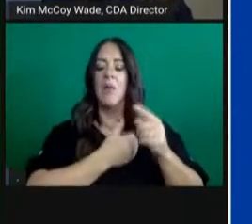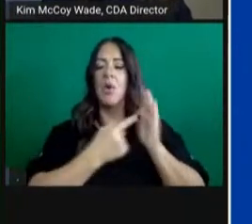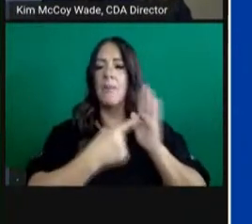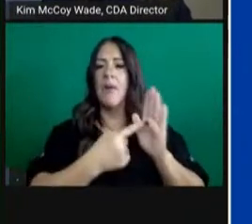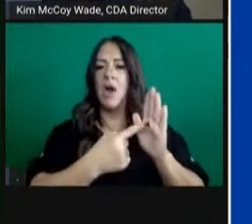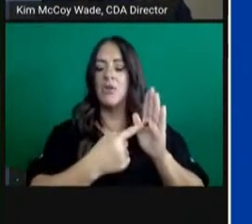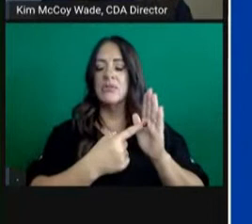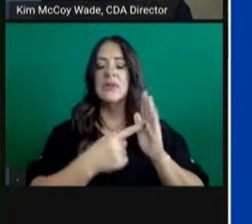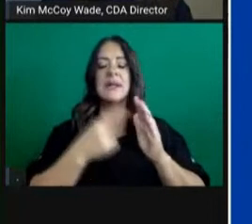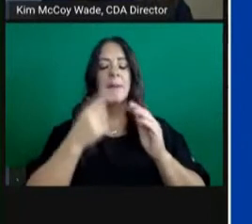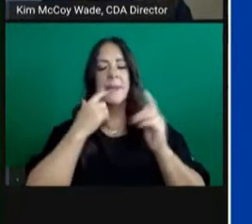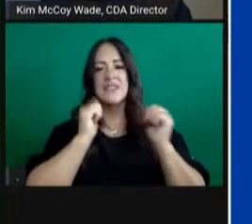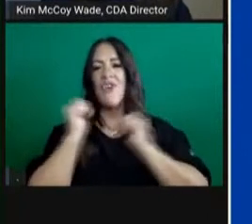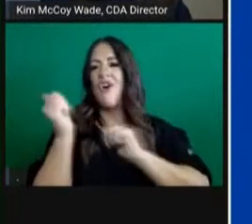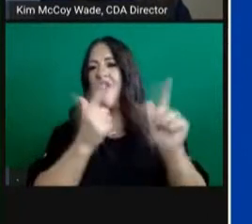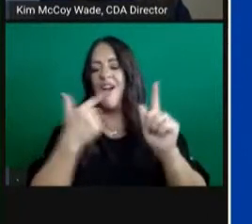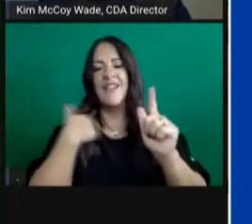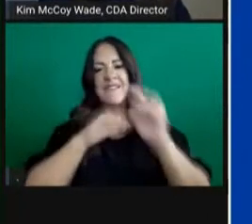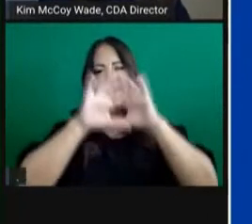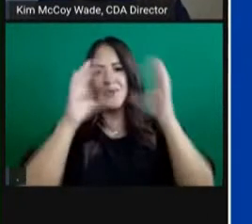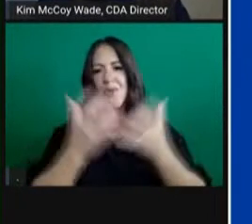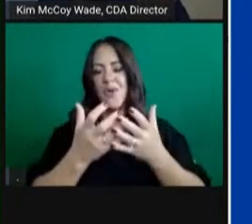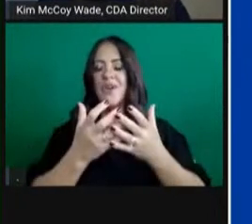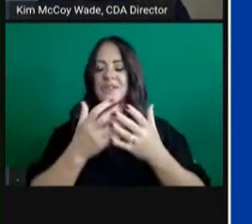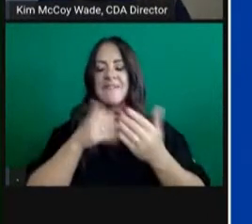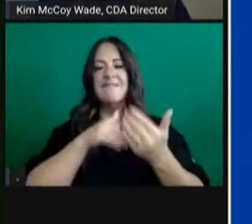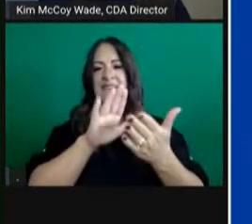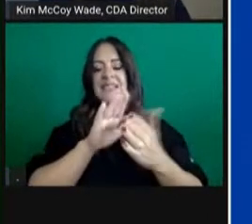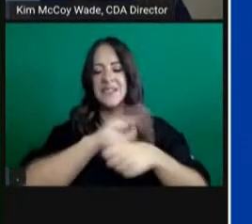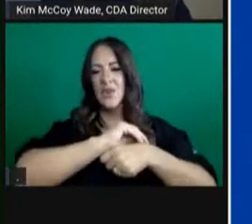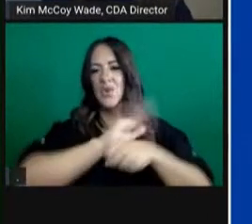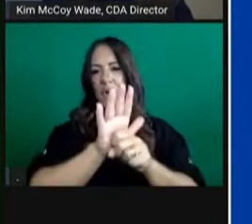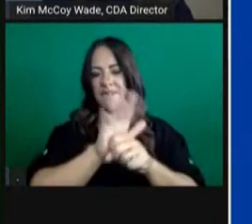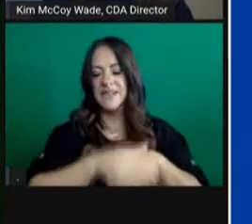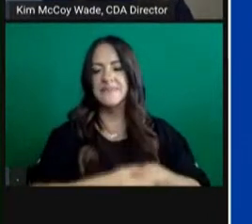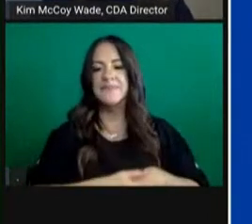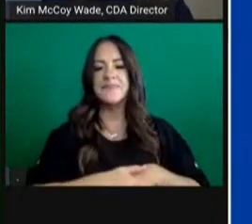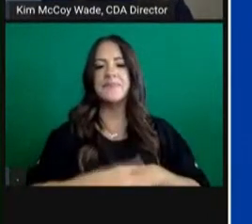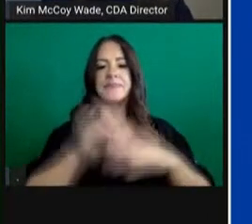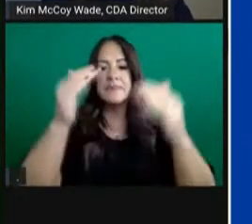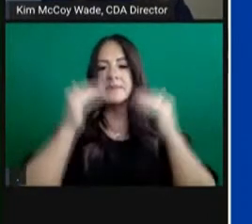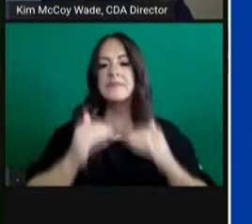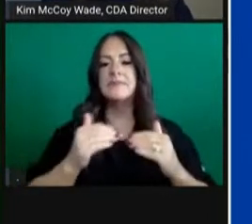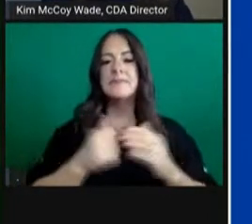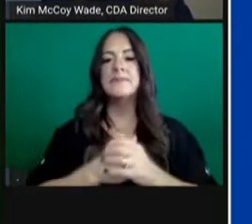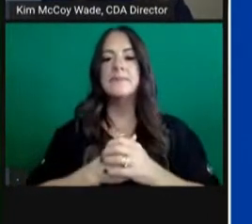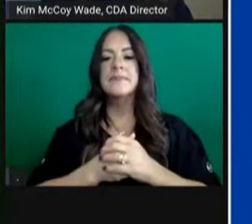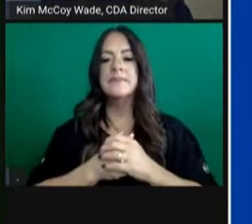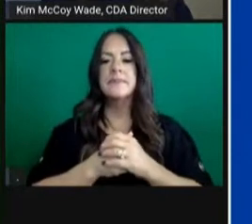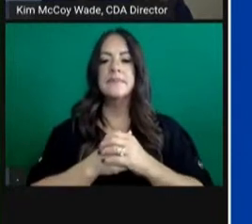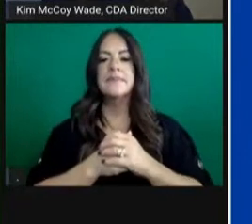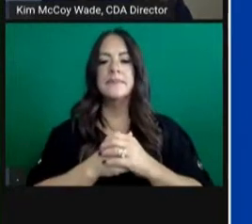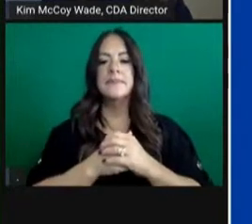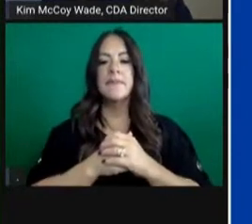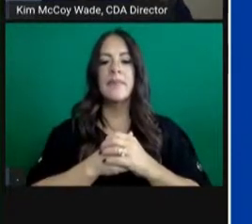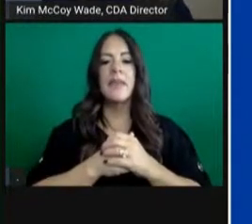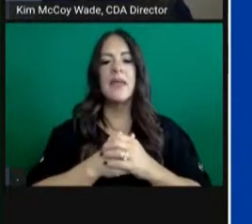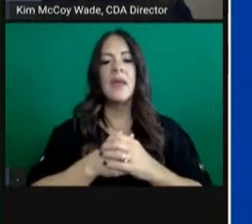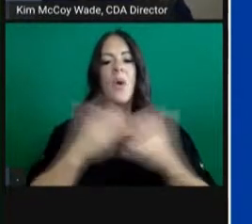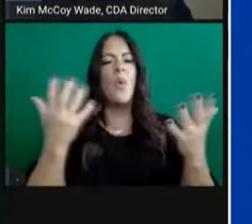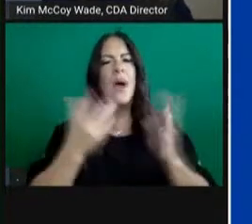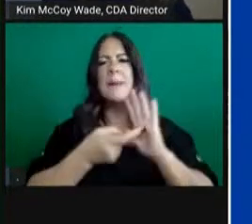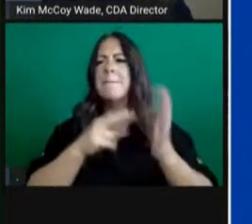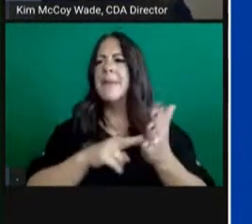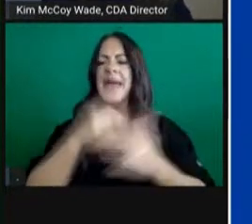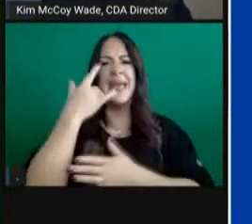together. Just to drill down on my next and last slide, I want to be very specific about what it means to be a California for all